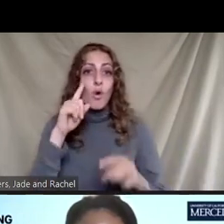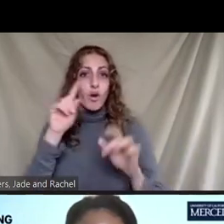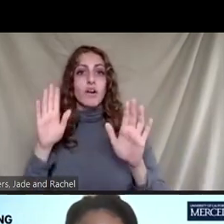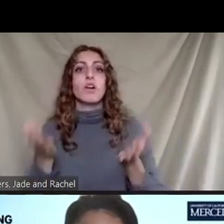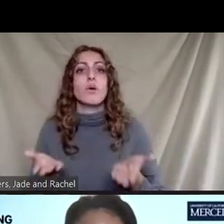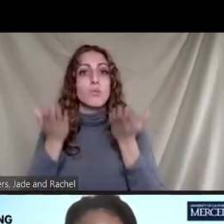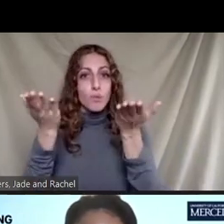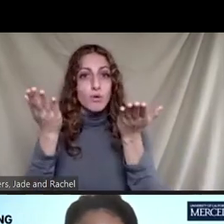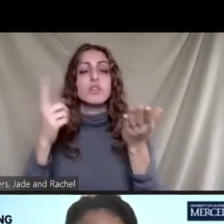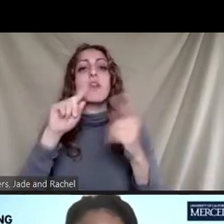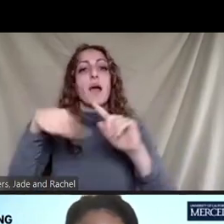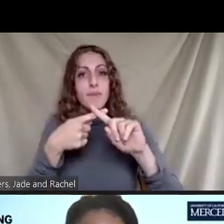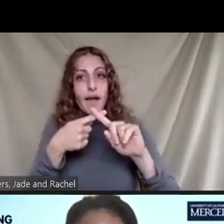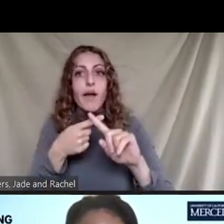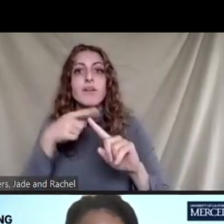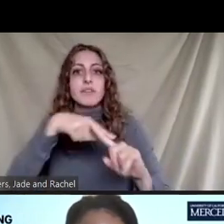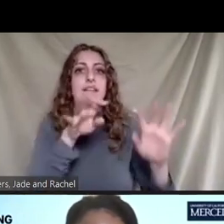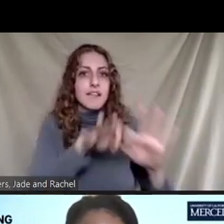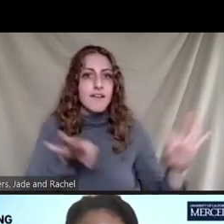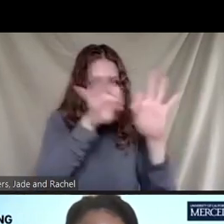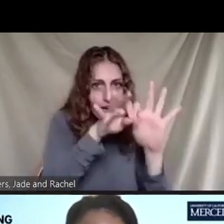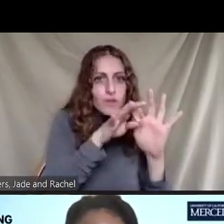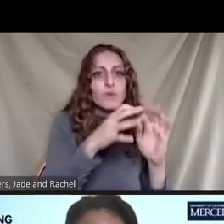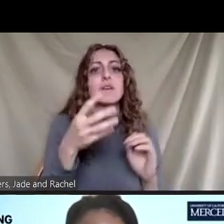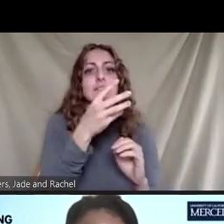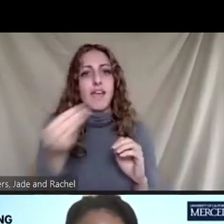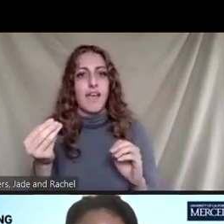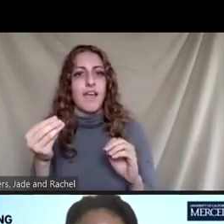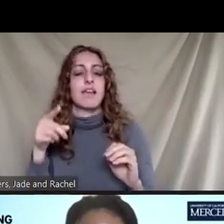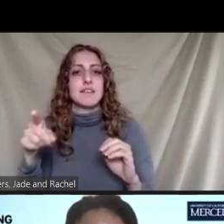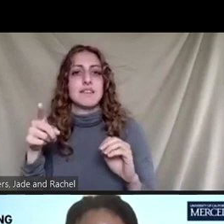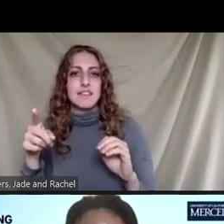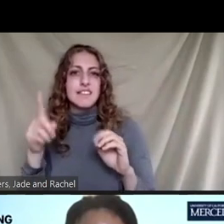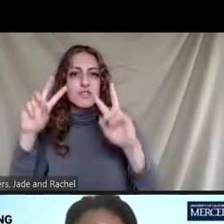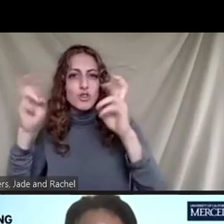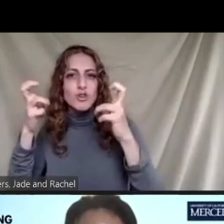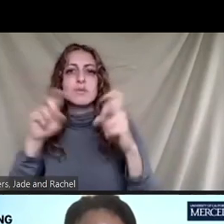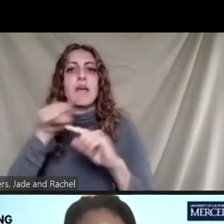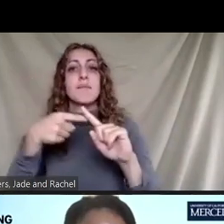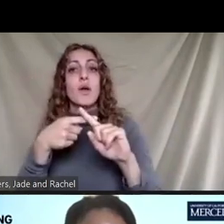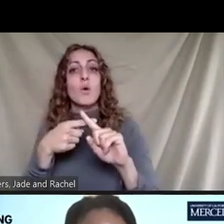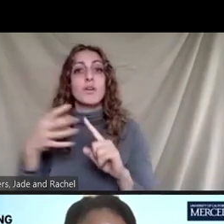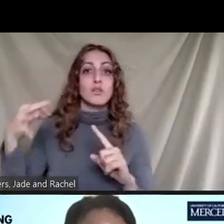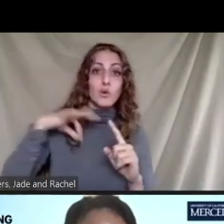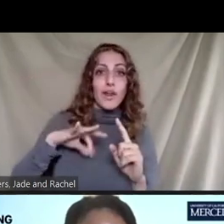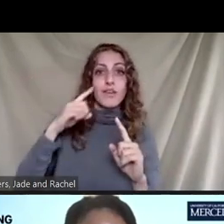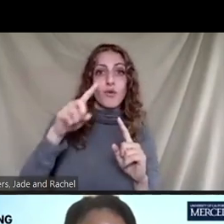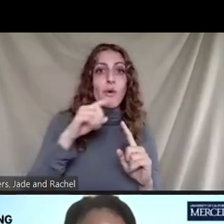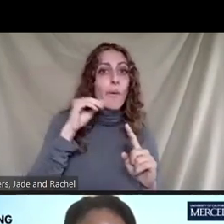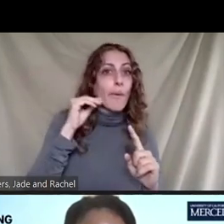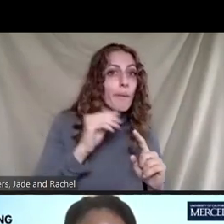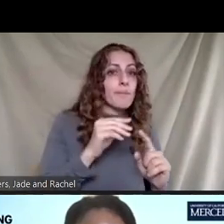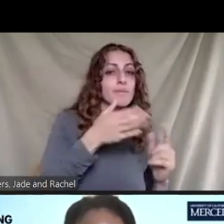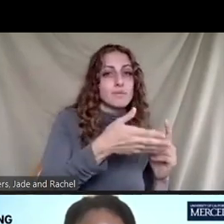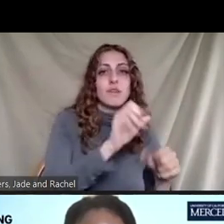asking people to work at these interfaces in terms of getting credit in their home discipline versus recognizing